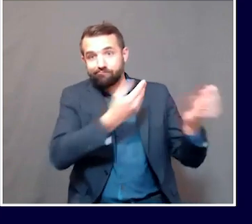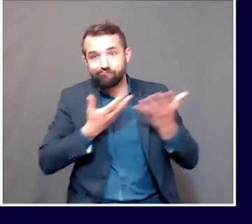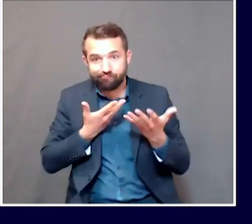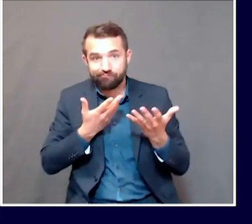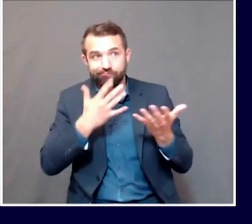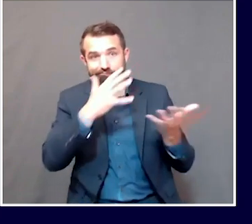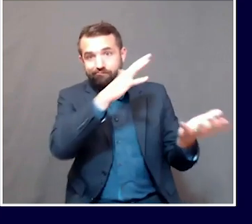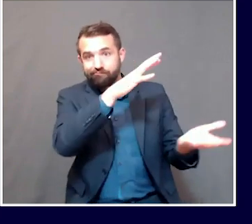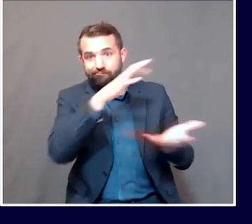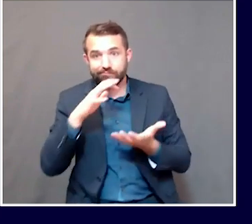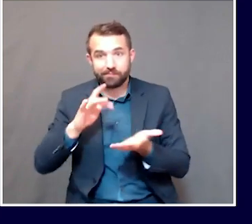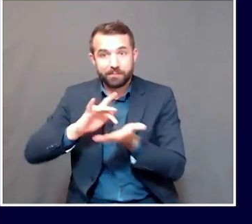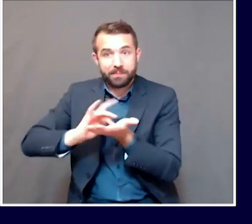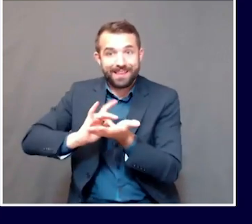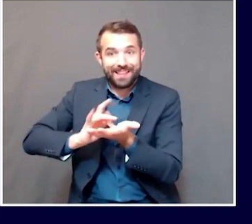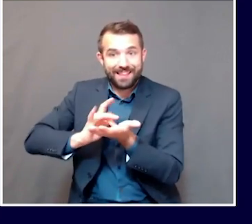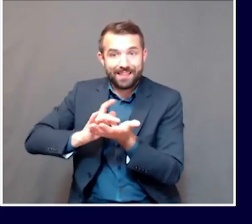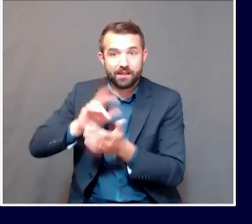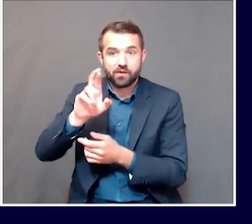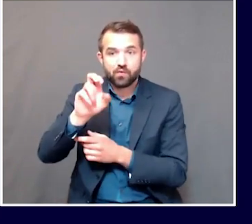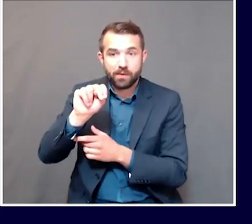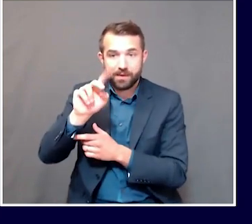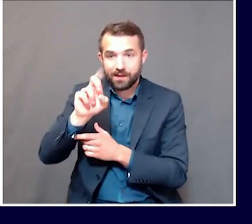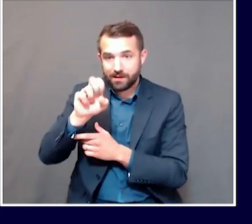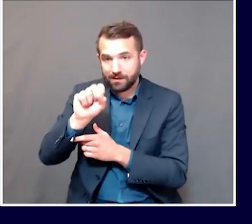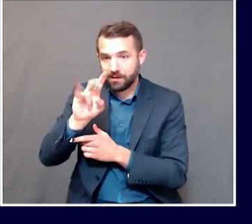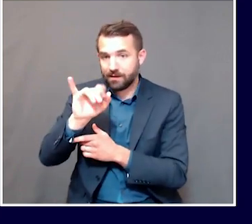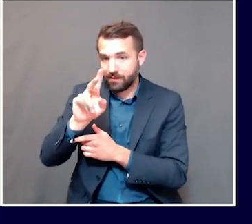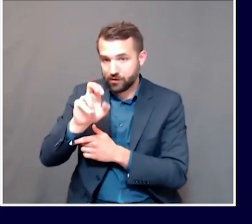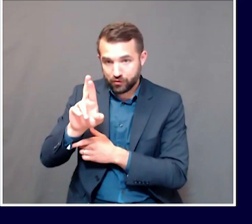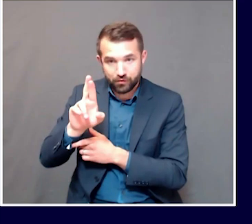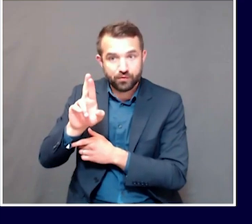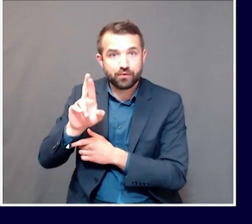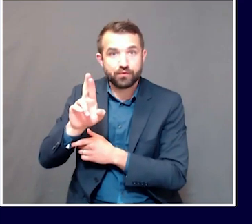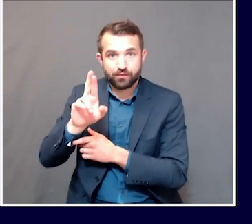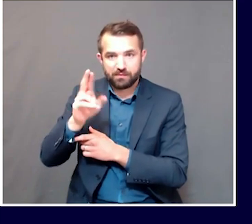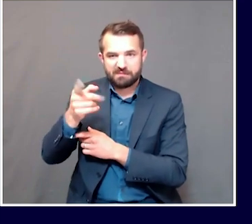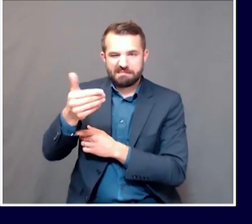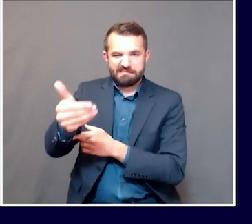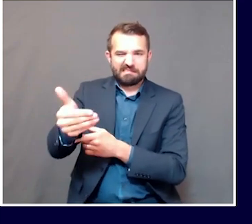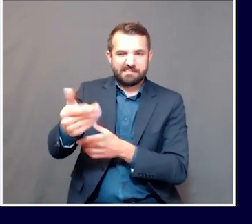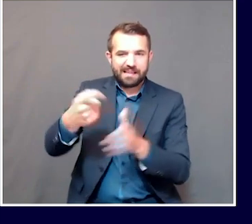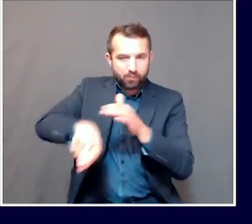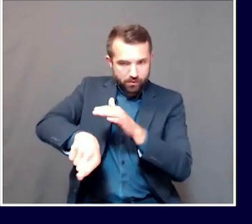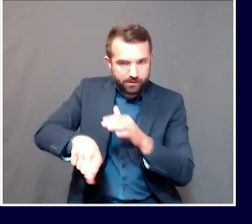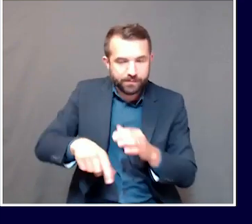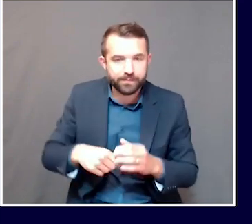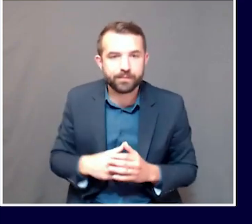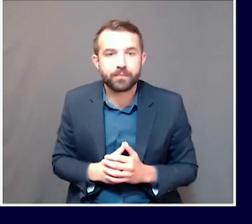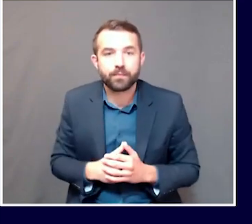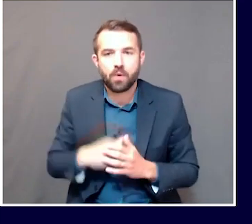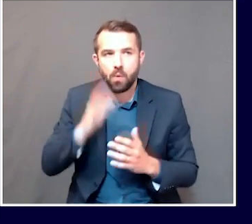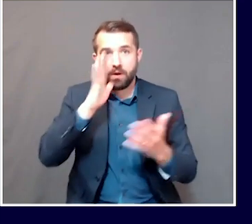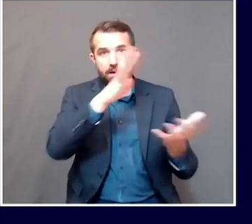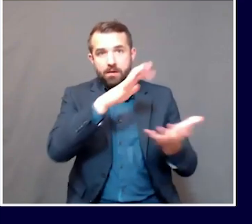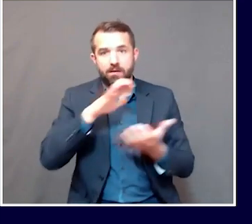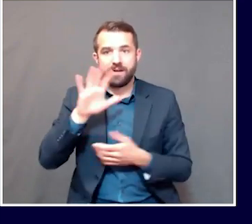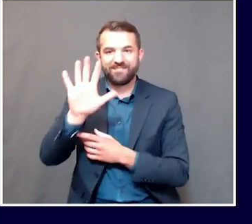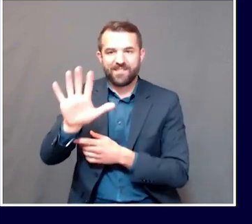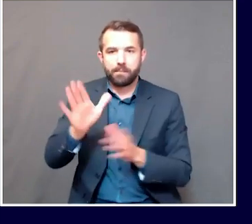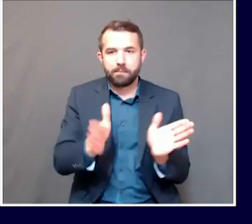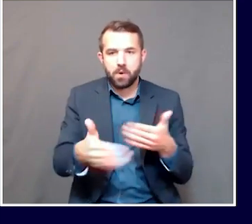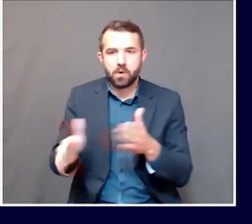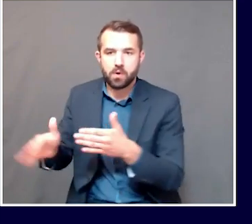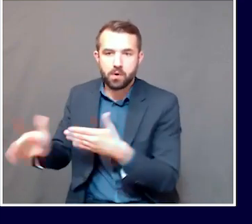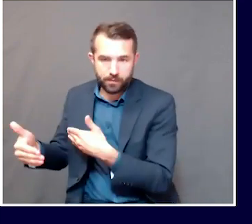Remdesivir. Sometime early next week, we were informed that Maine CDC would be receiving five cases of